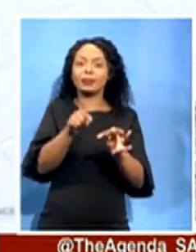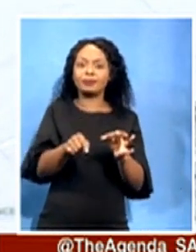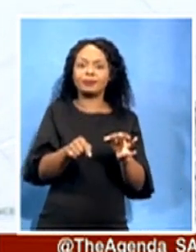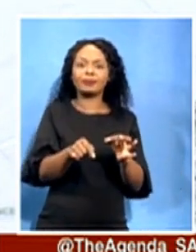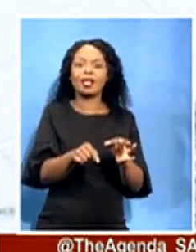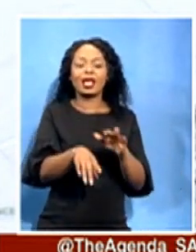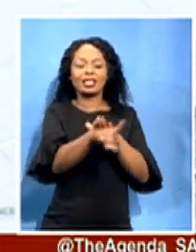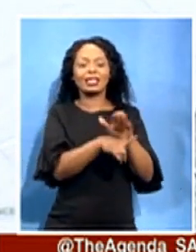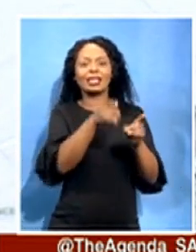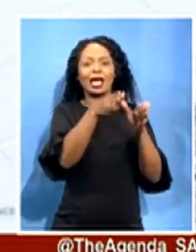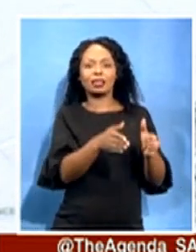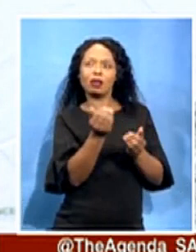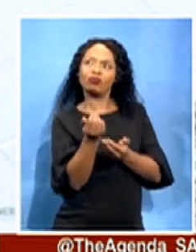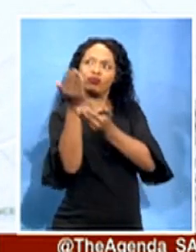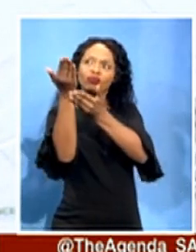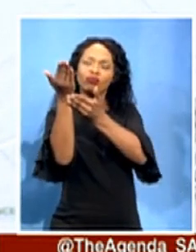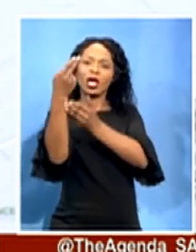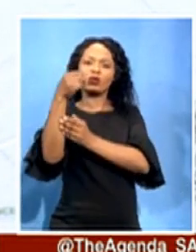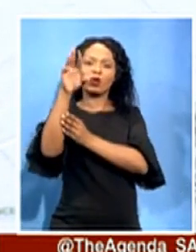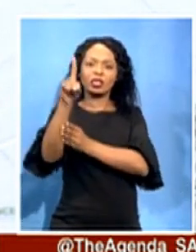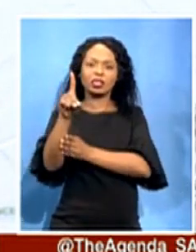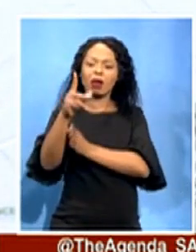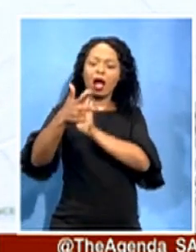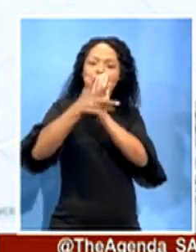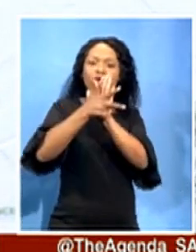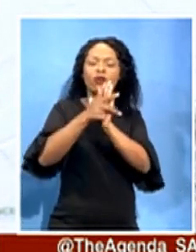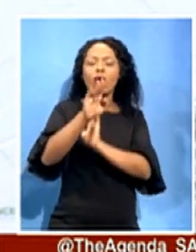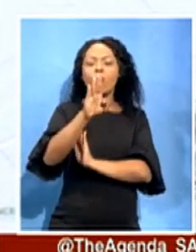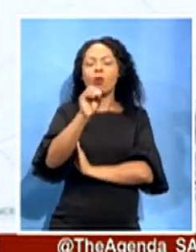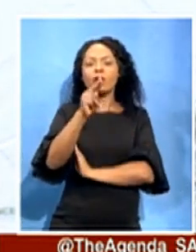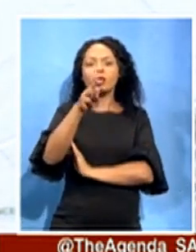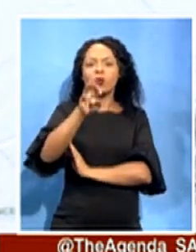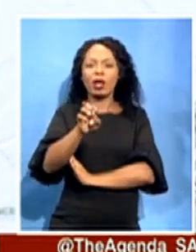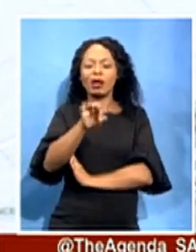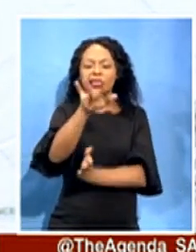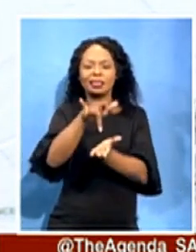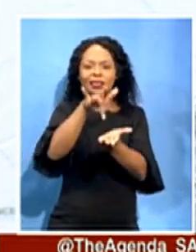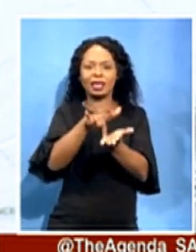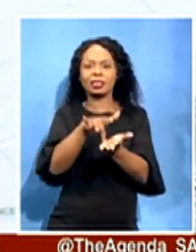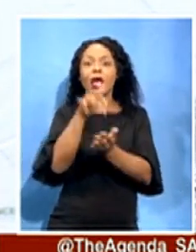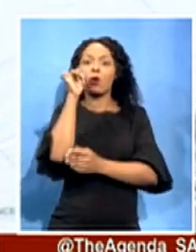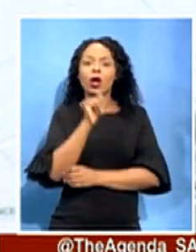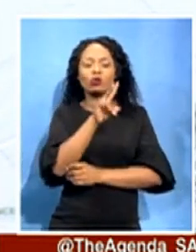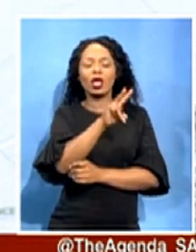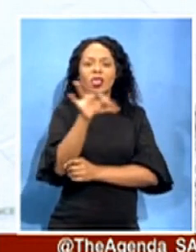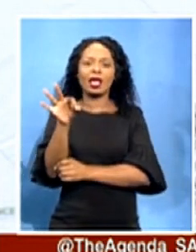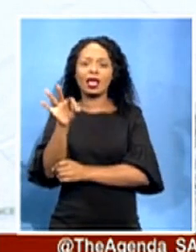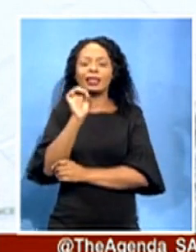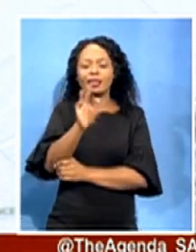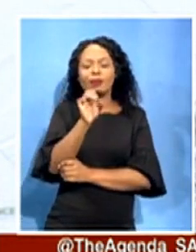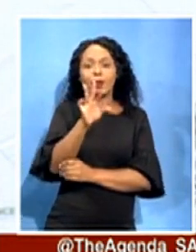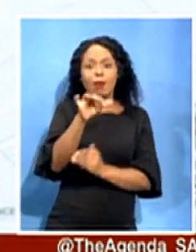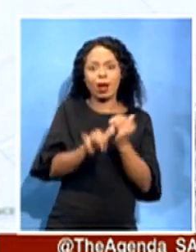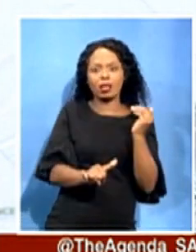Boniwe Rehabilitation Center on the 23rd of September 2020. And the quotation was